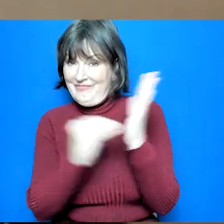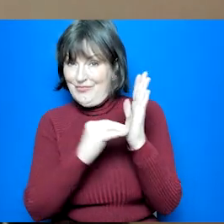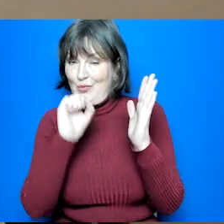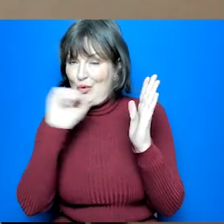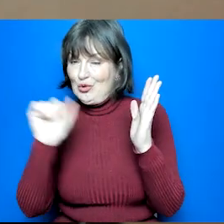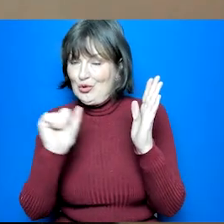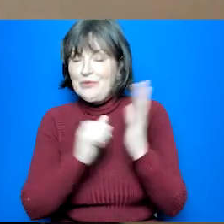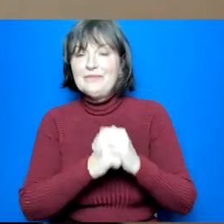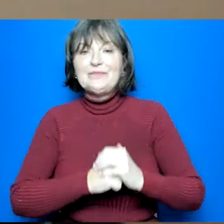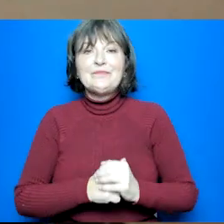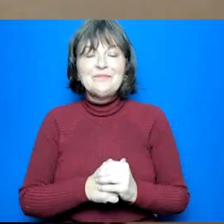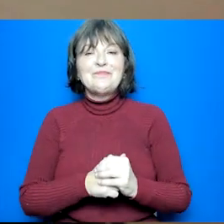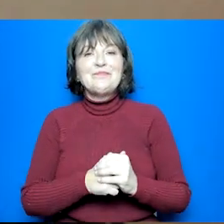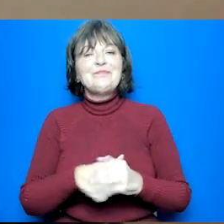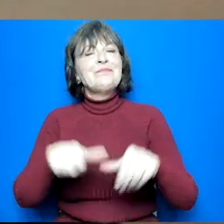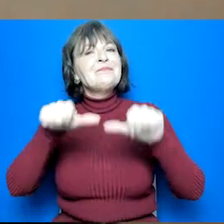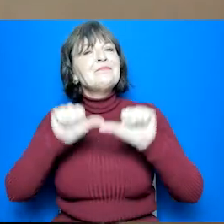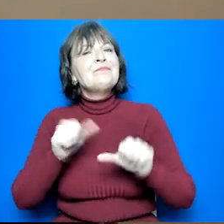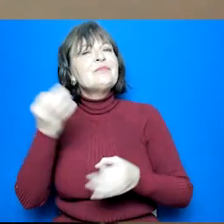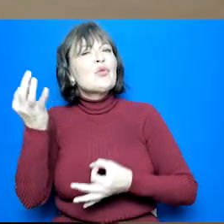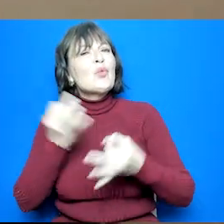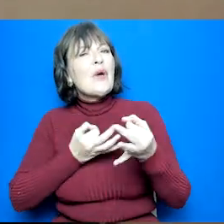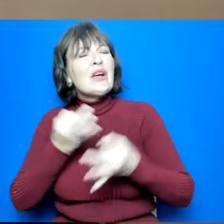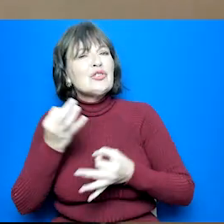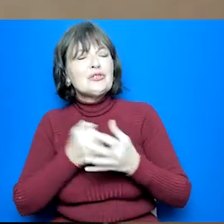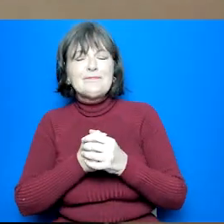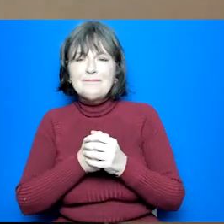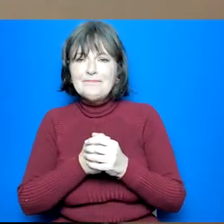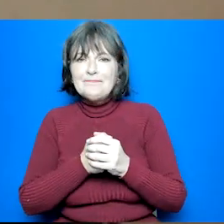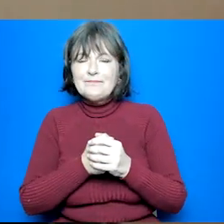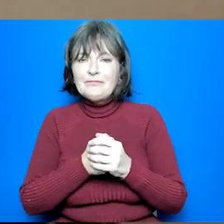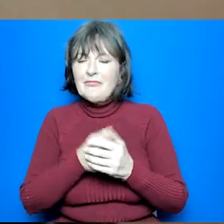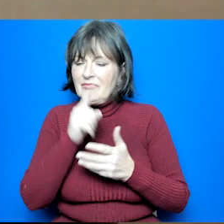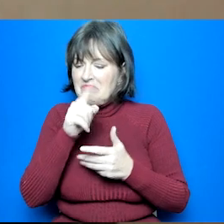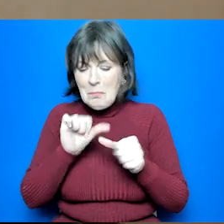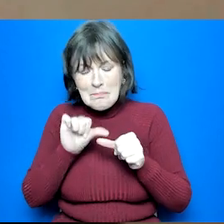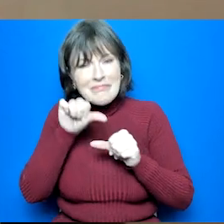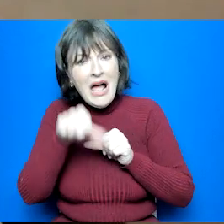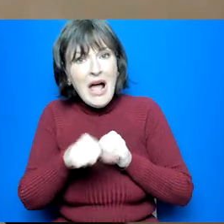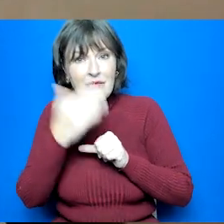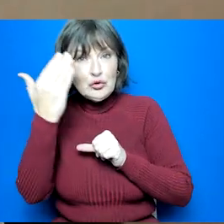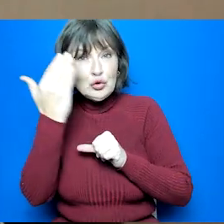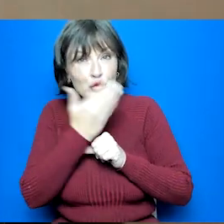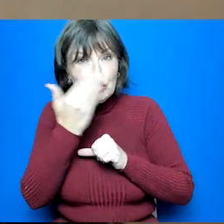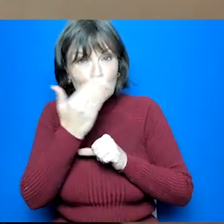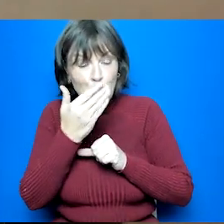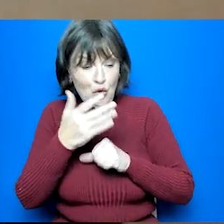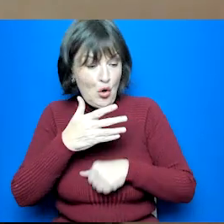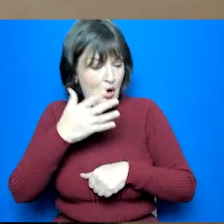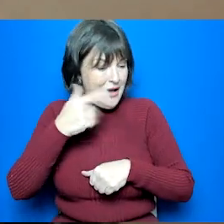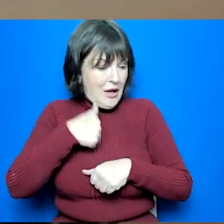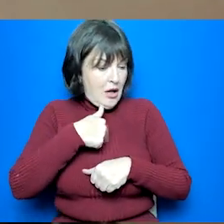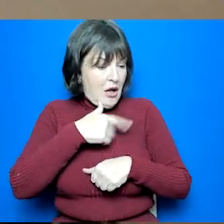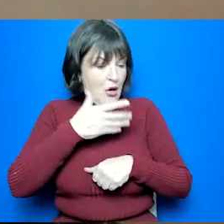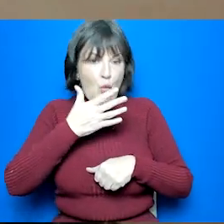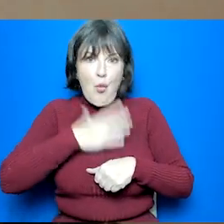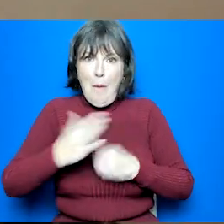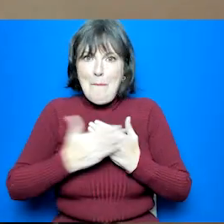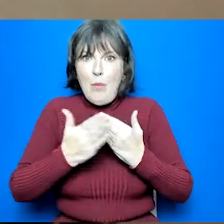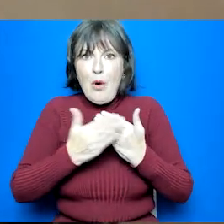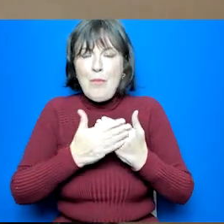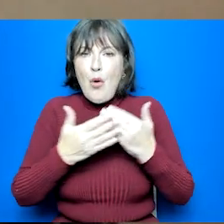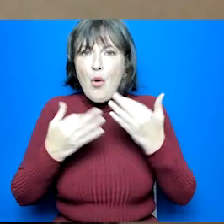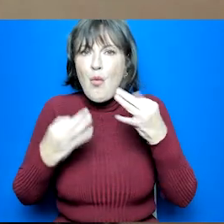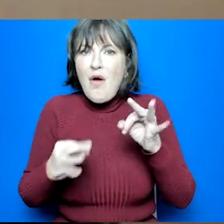Another question I have had sent through to me is what routes are available after school to keep getting qualifications and where can we get